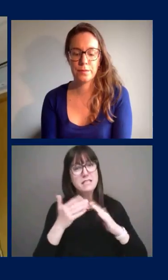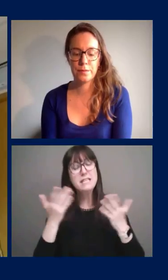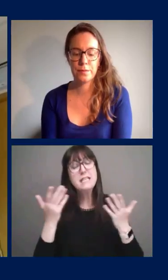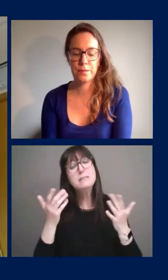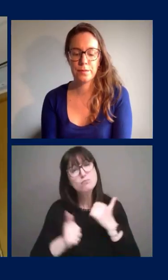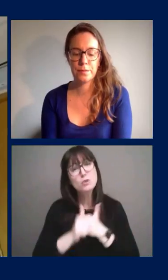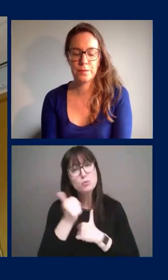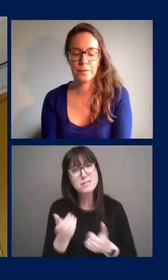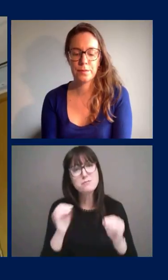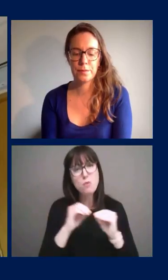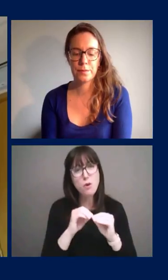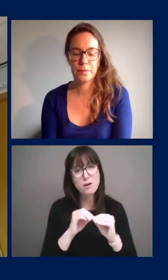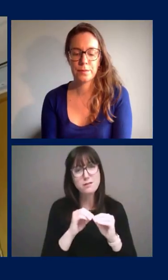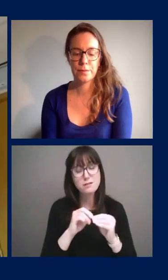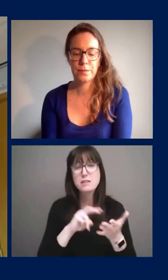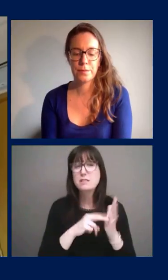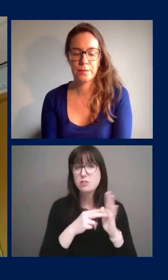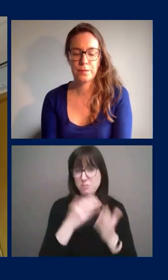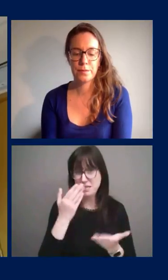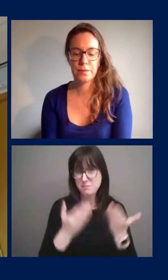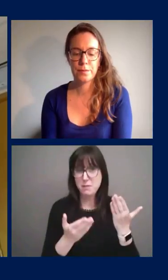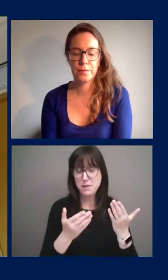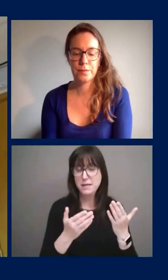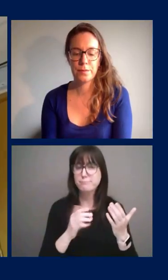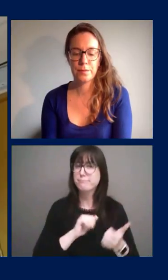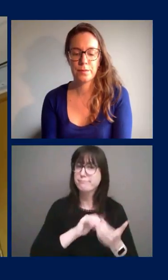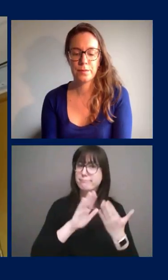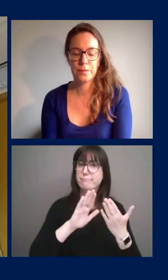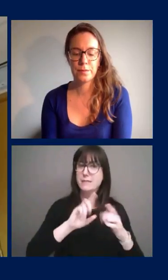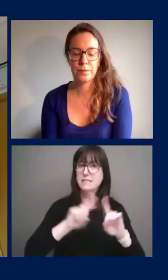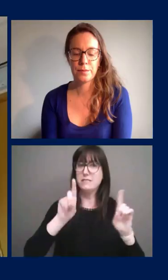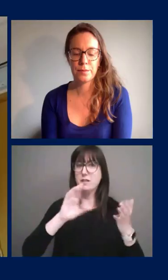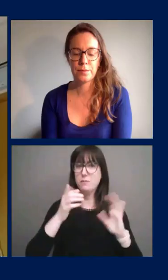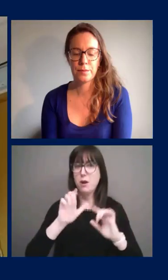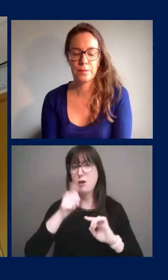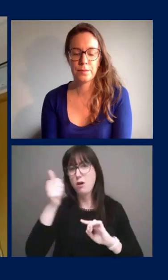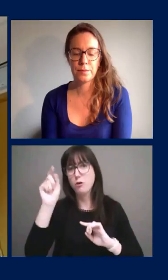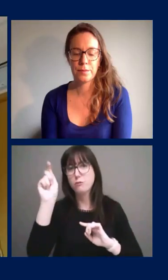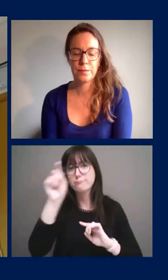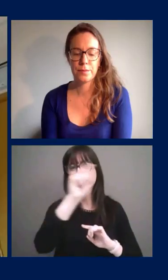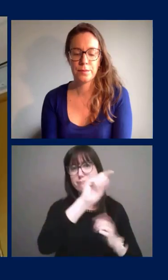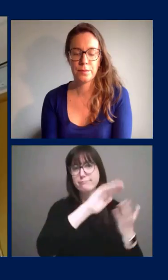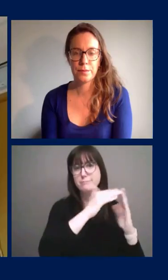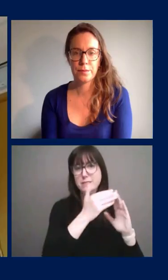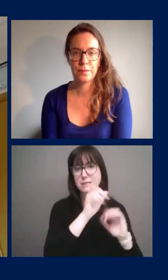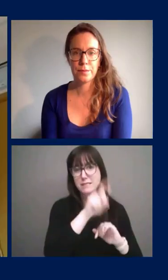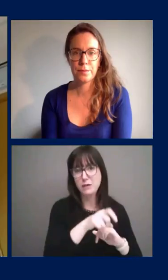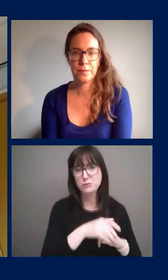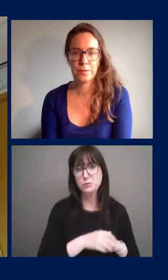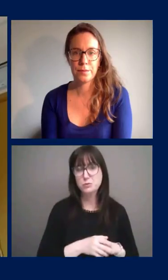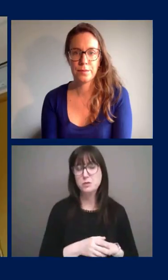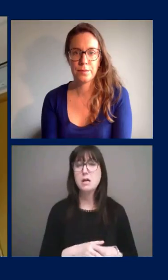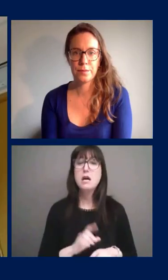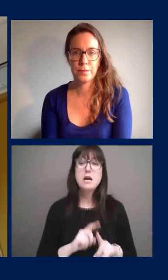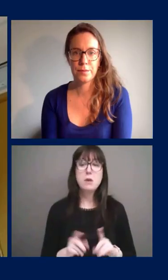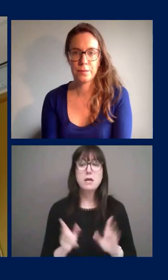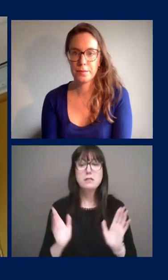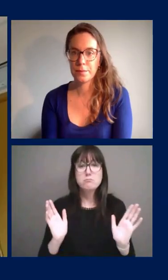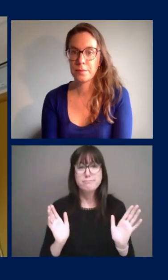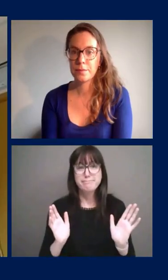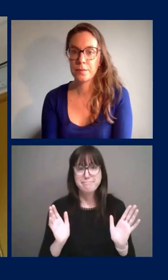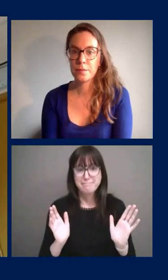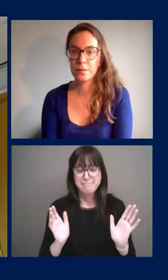so it could be that we have to take a different action in Ottawa compared to somewhere else but again that will be something that